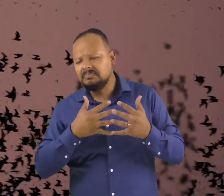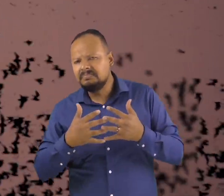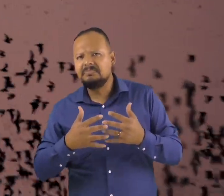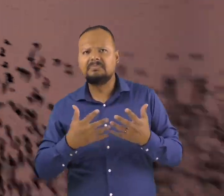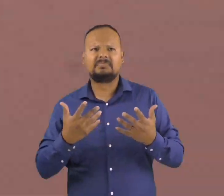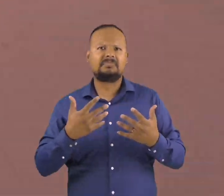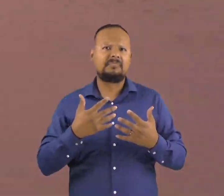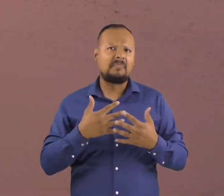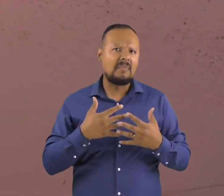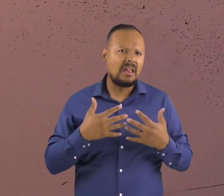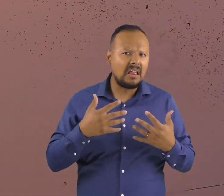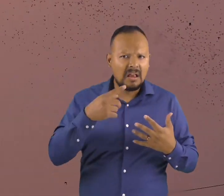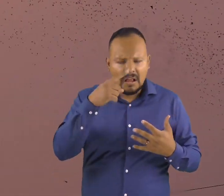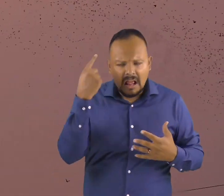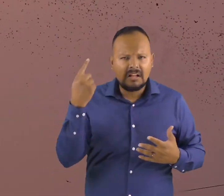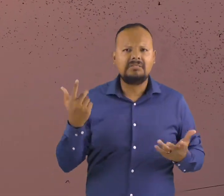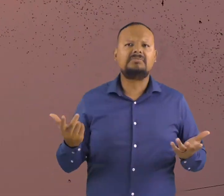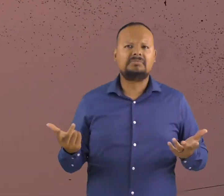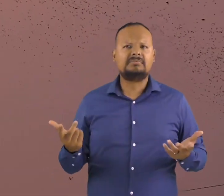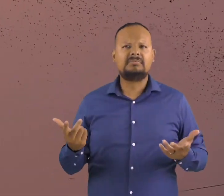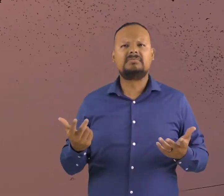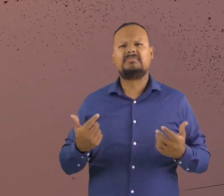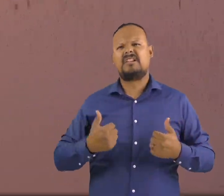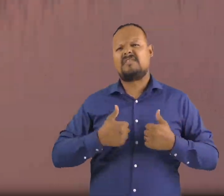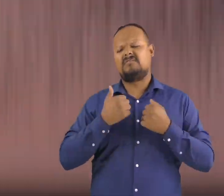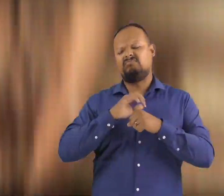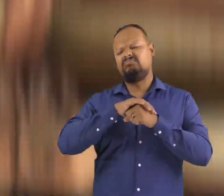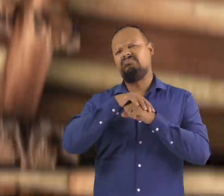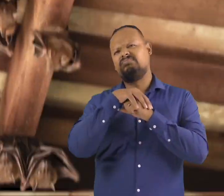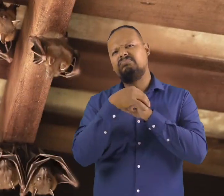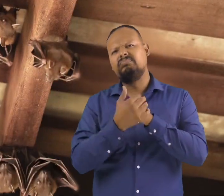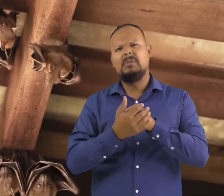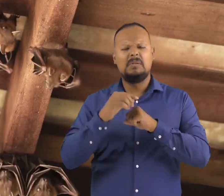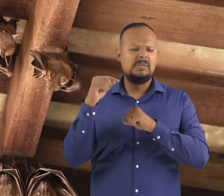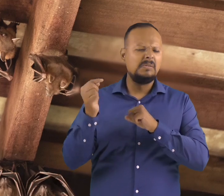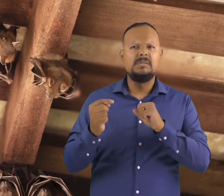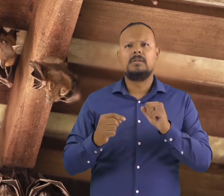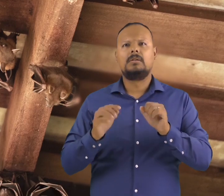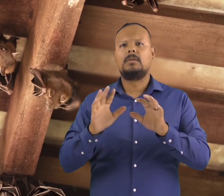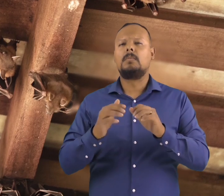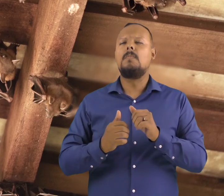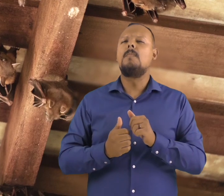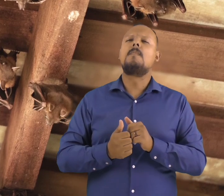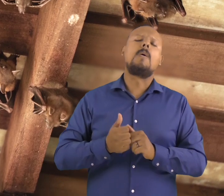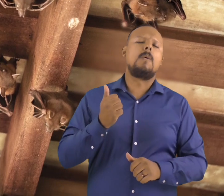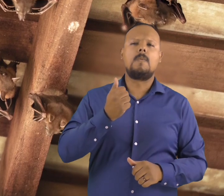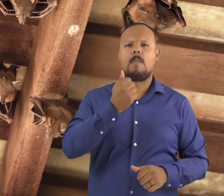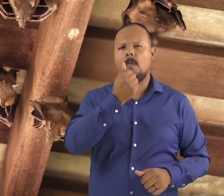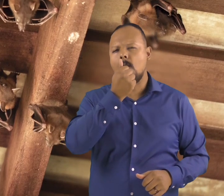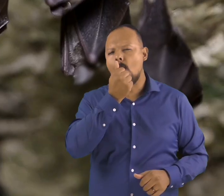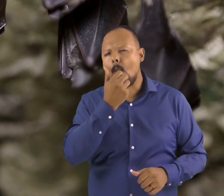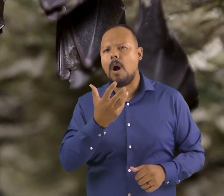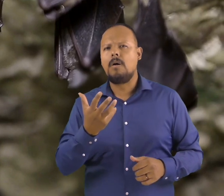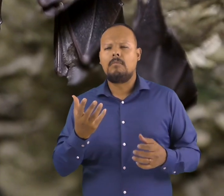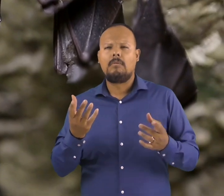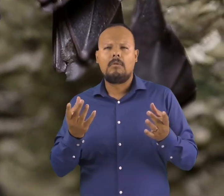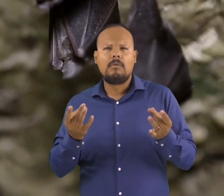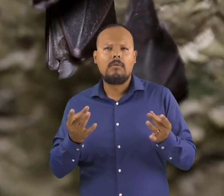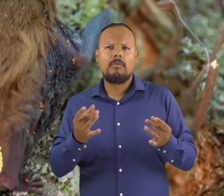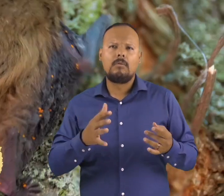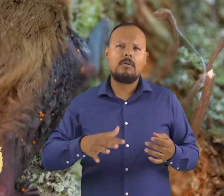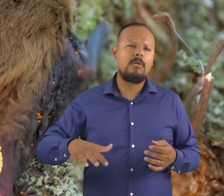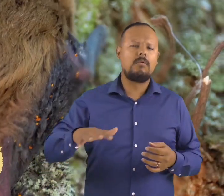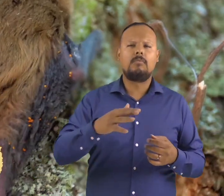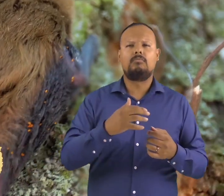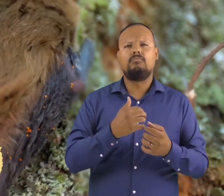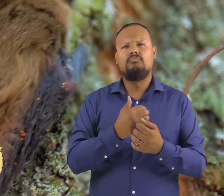worldwide, most of them live in the tropics. And most of them like to rest in dark places like caves,